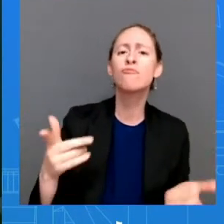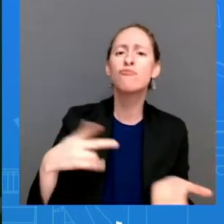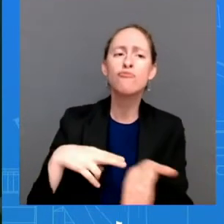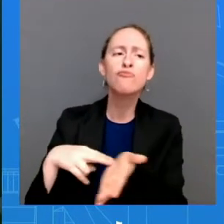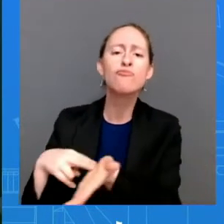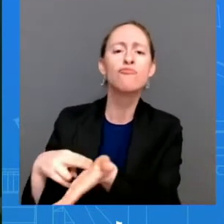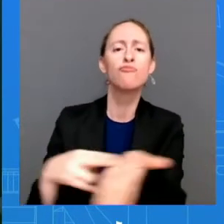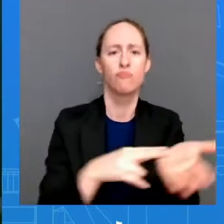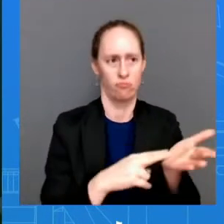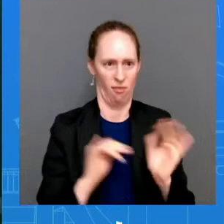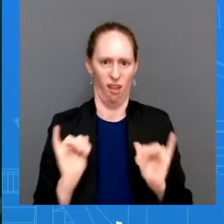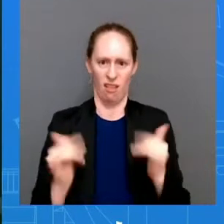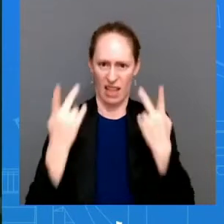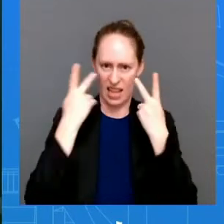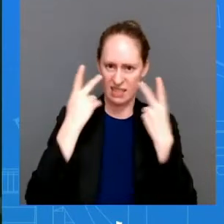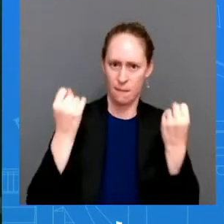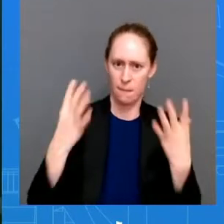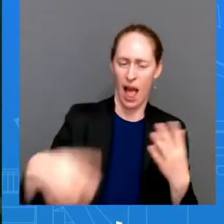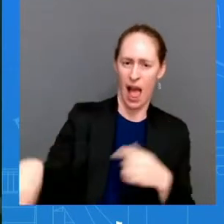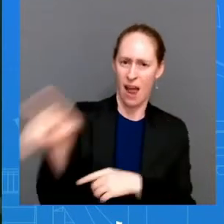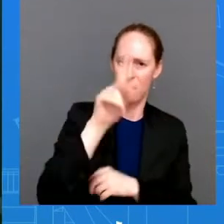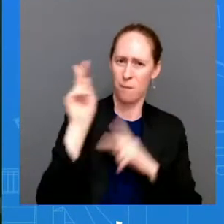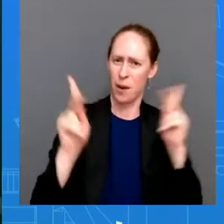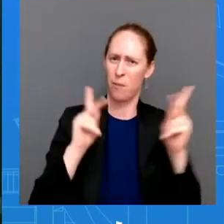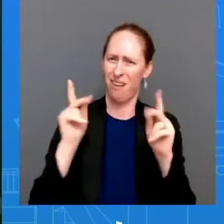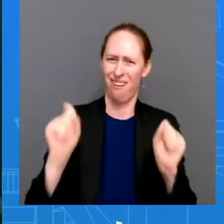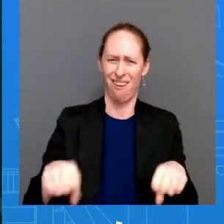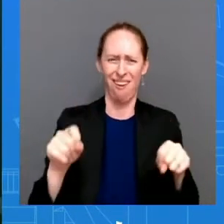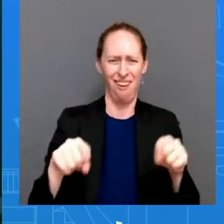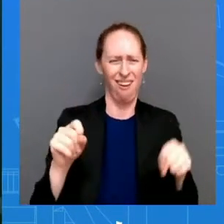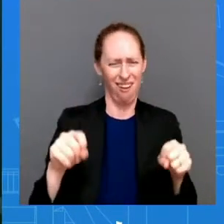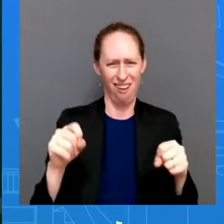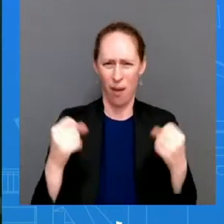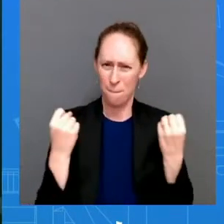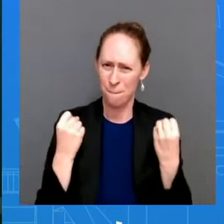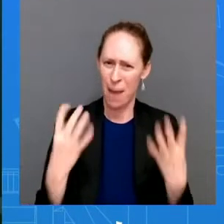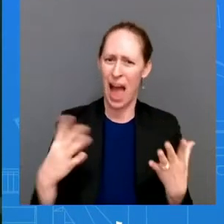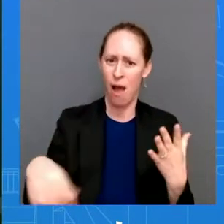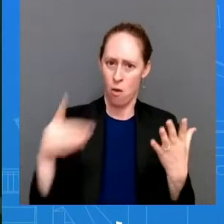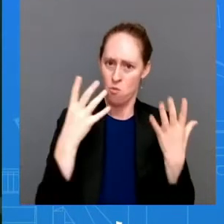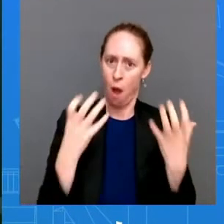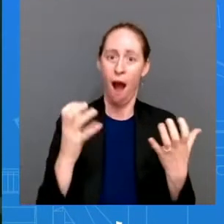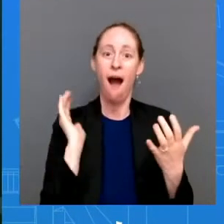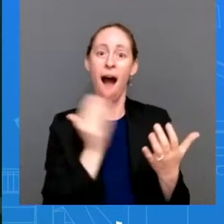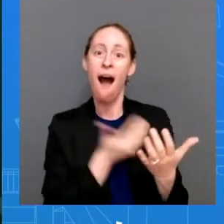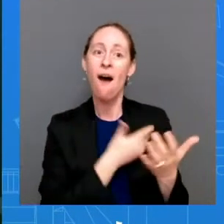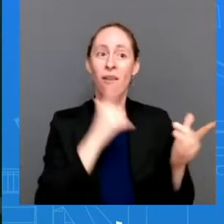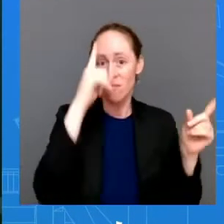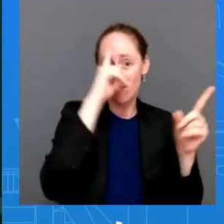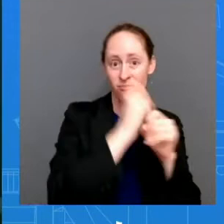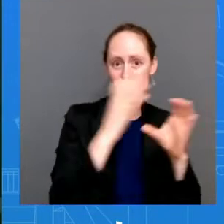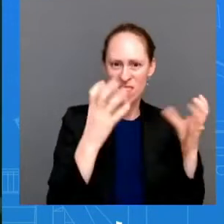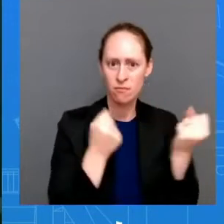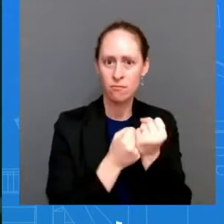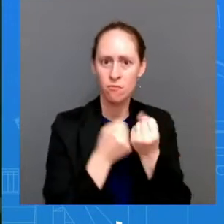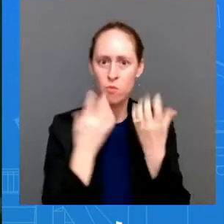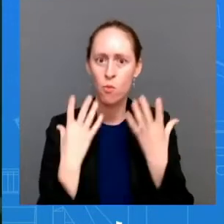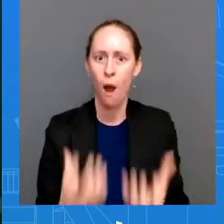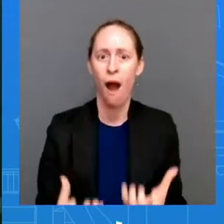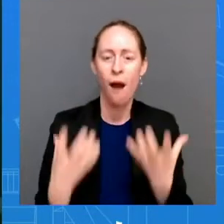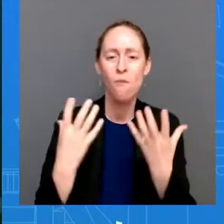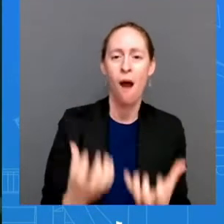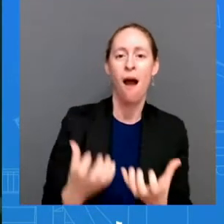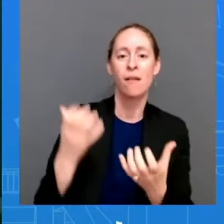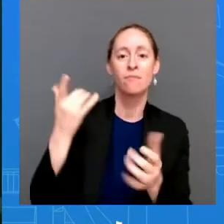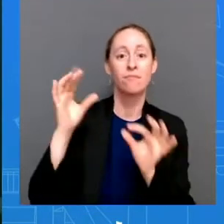for the major components of the bill including lowering costs of prescription drugs requiring large corporations and the